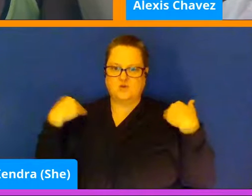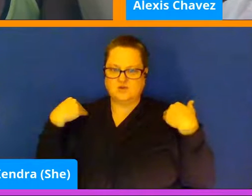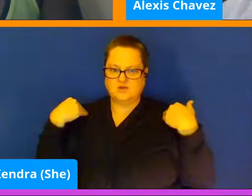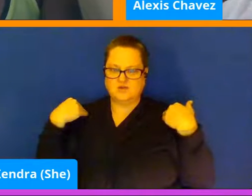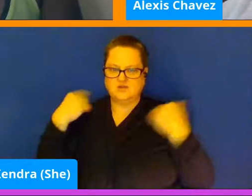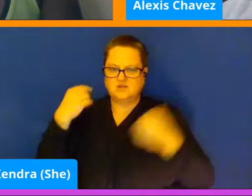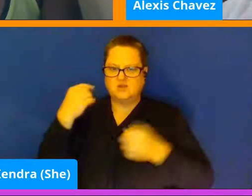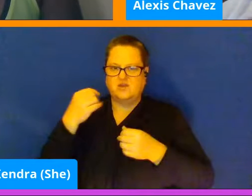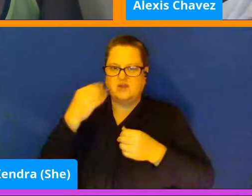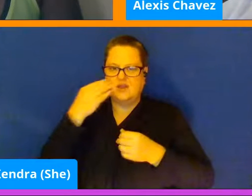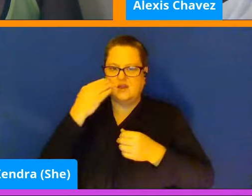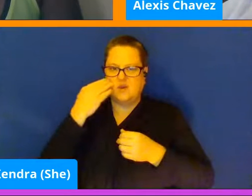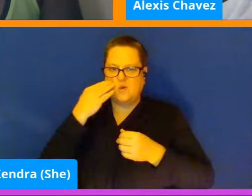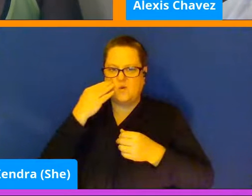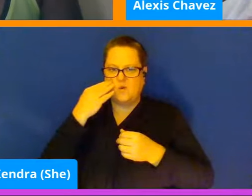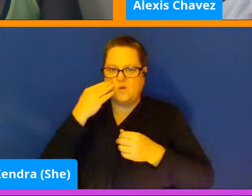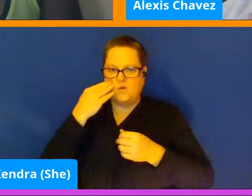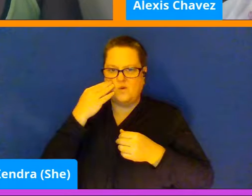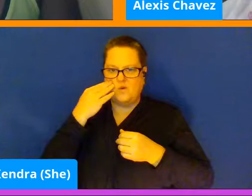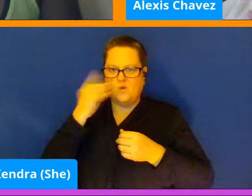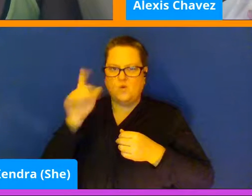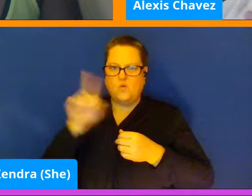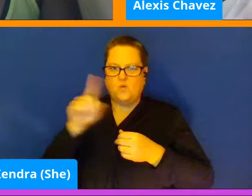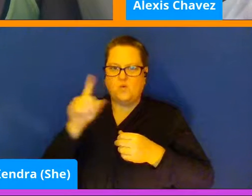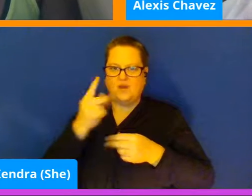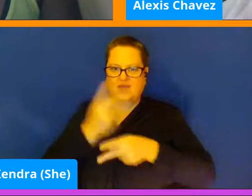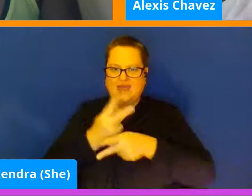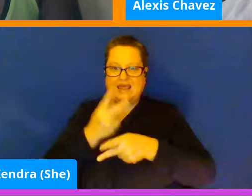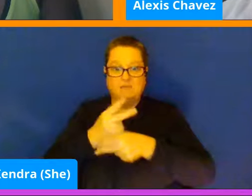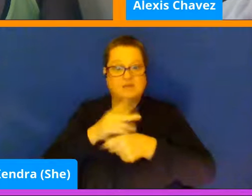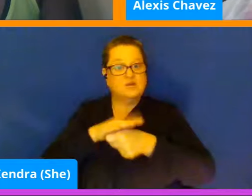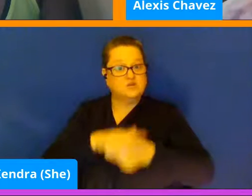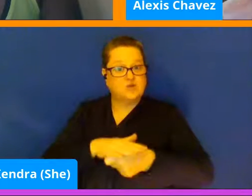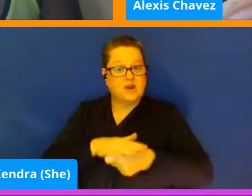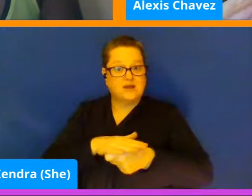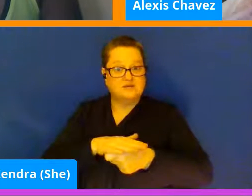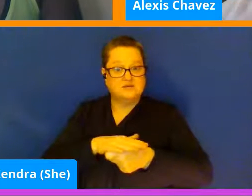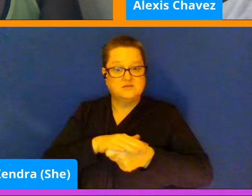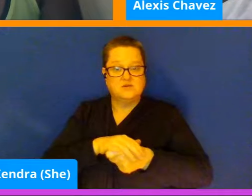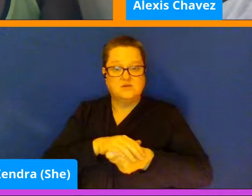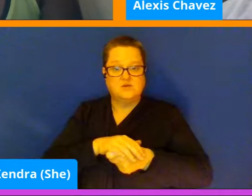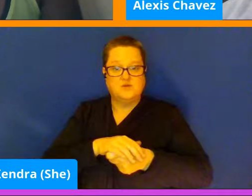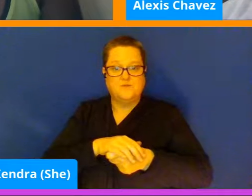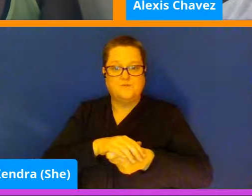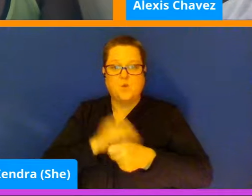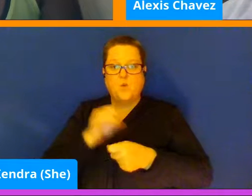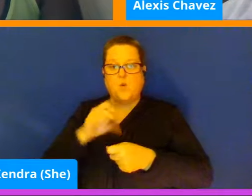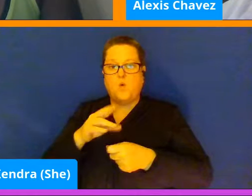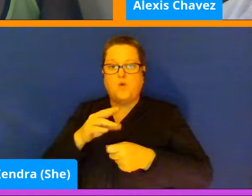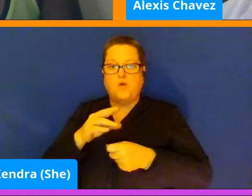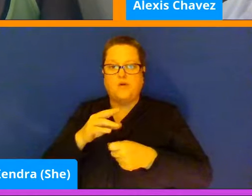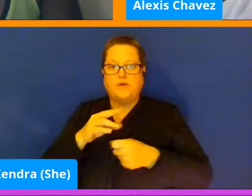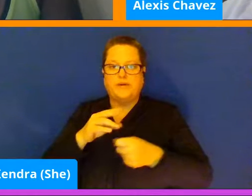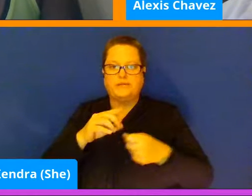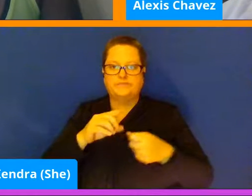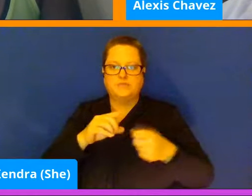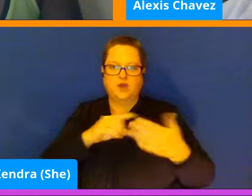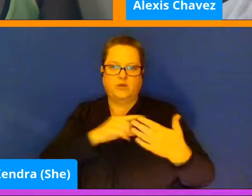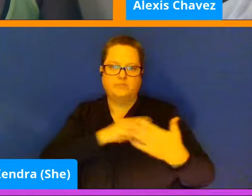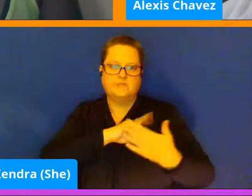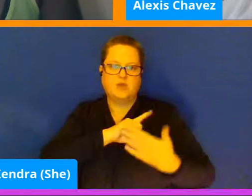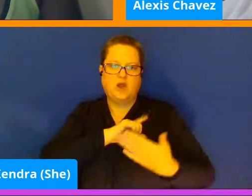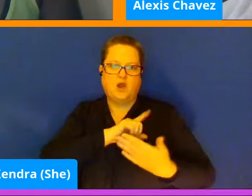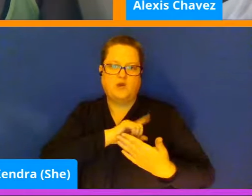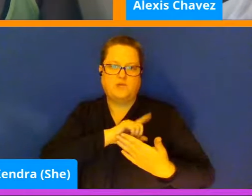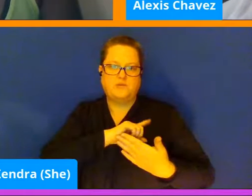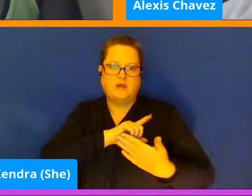like they tend to keep a lot of their stress, um, or their, you their heart rate or something like that. Other people